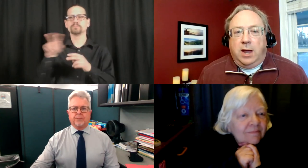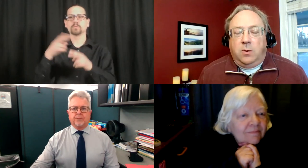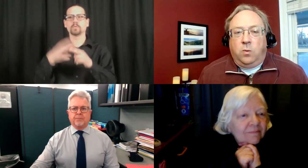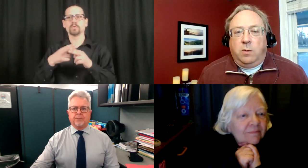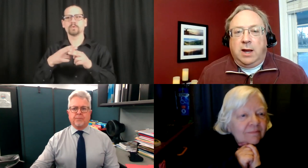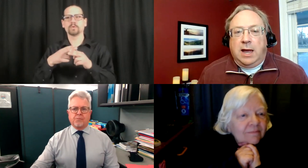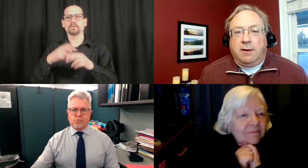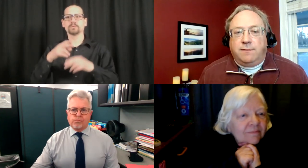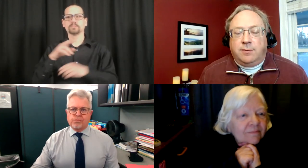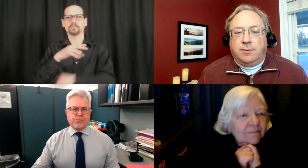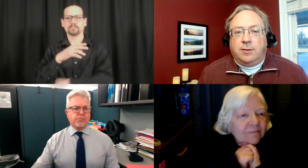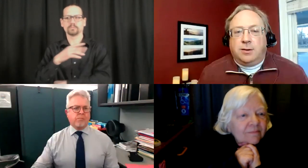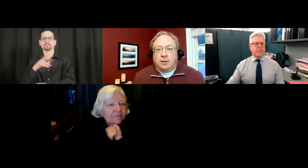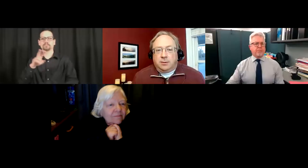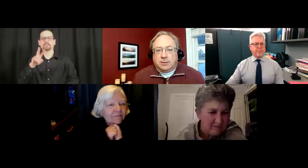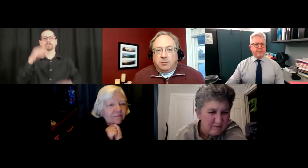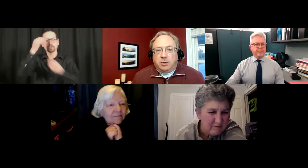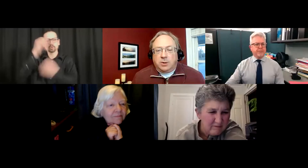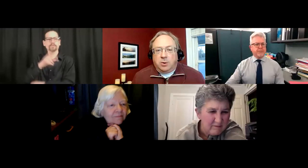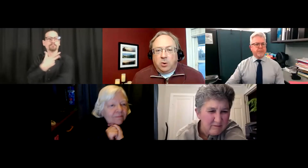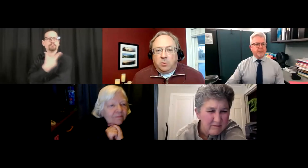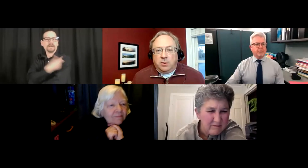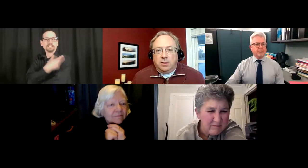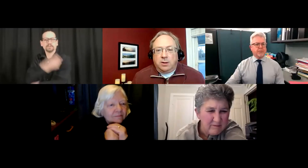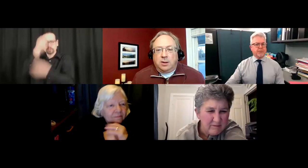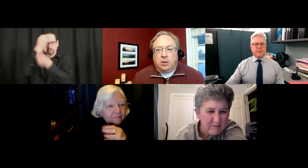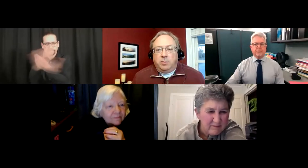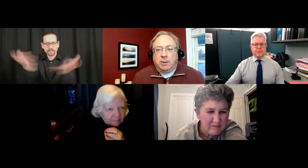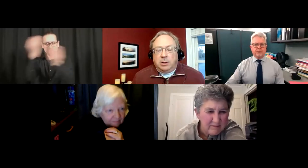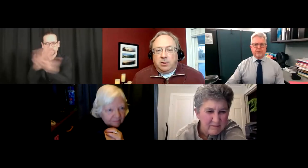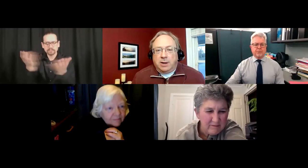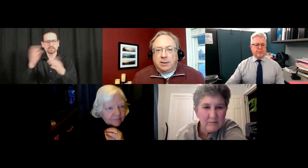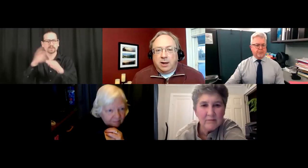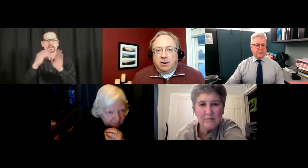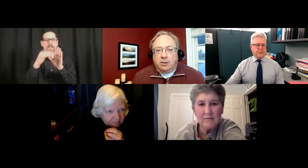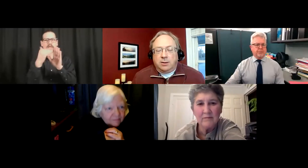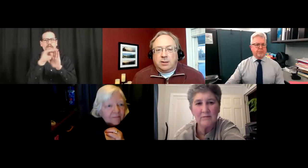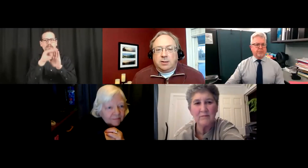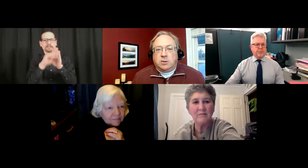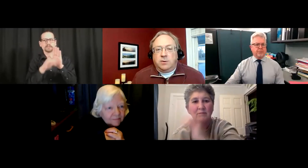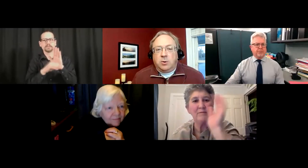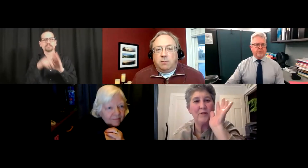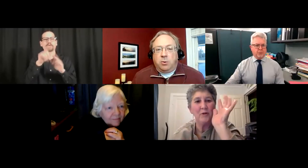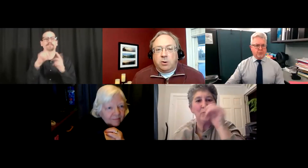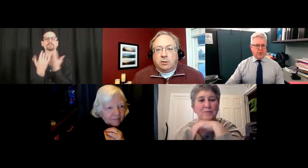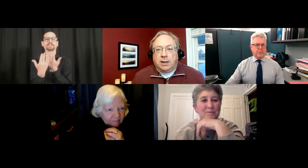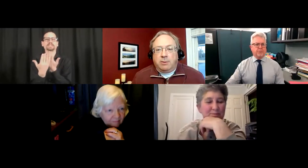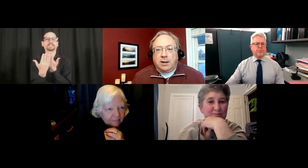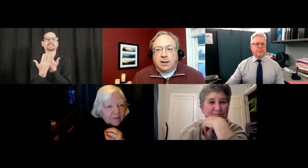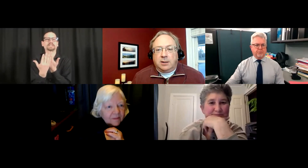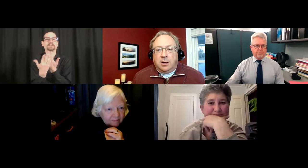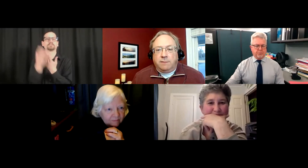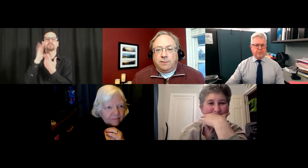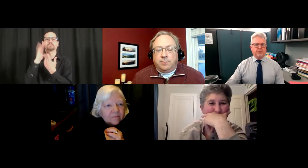That way, when we have someone to go into your home, you'll be able to learn about it there. So if you go to portal